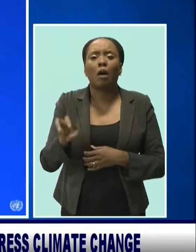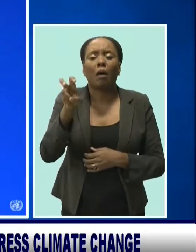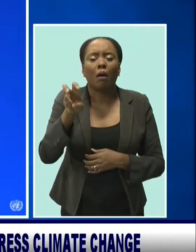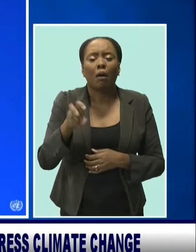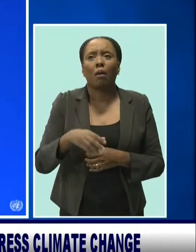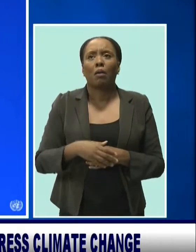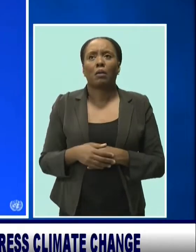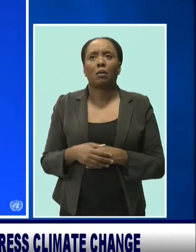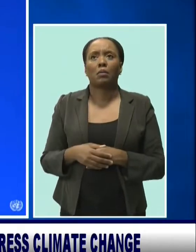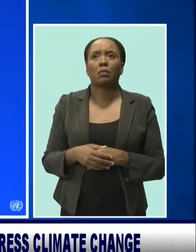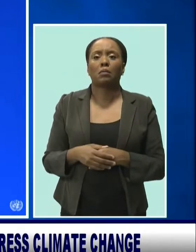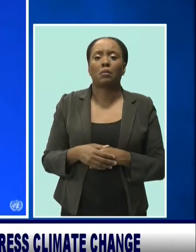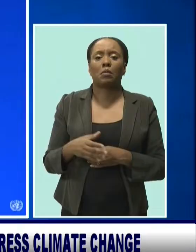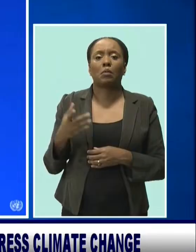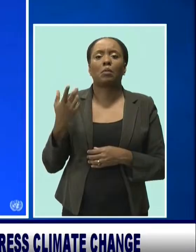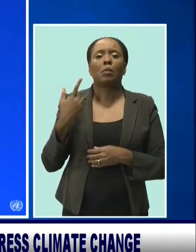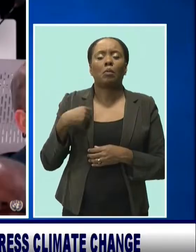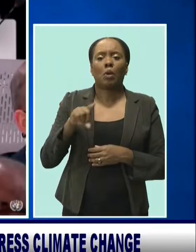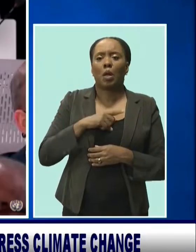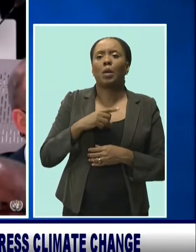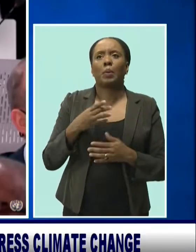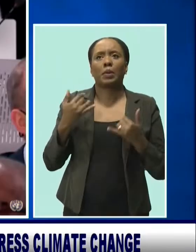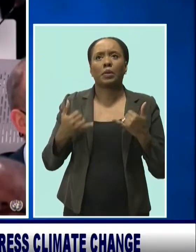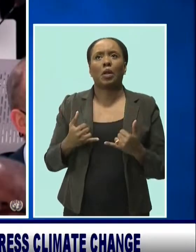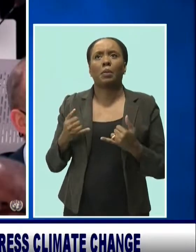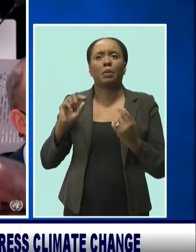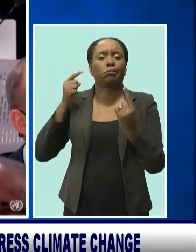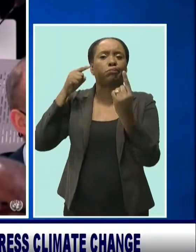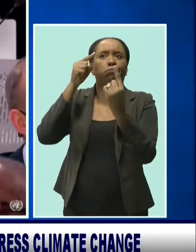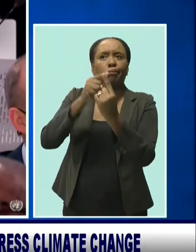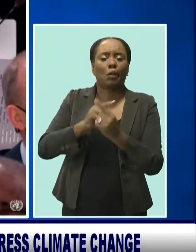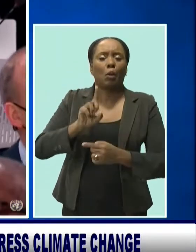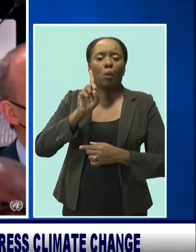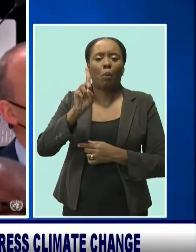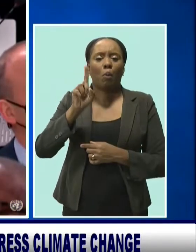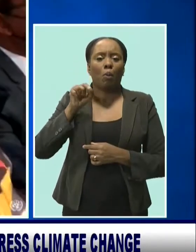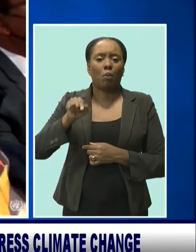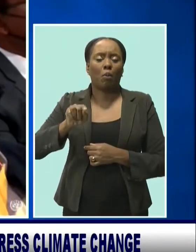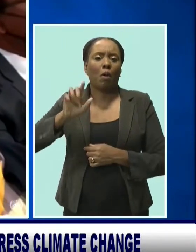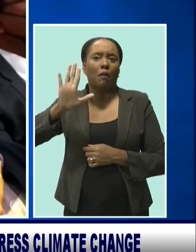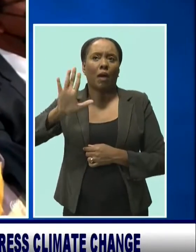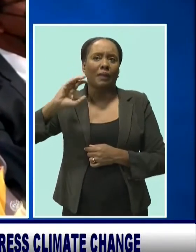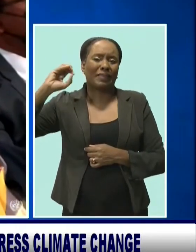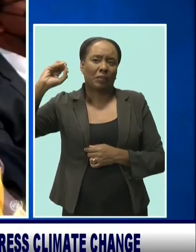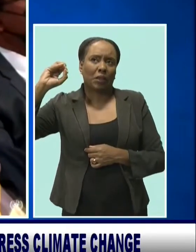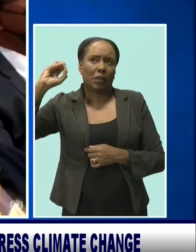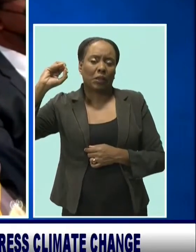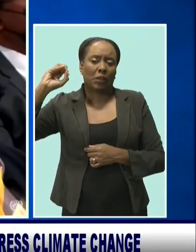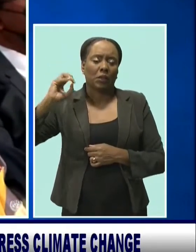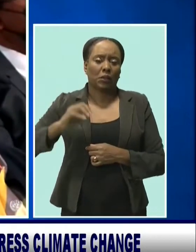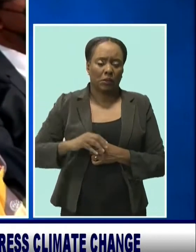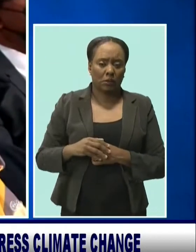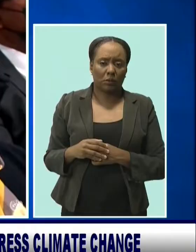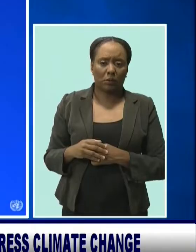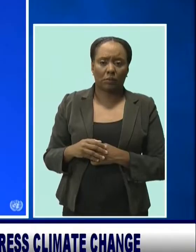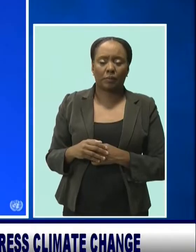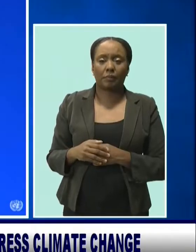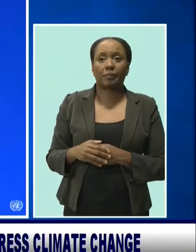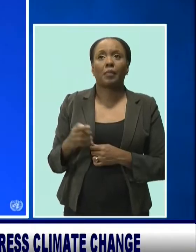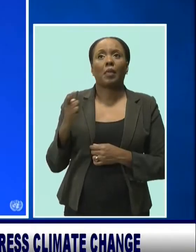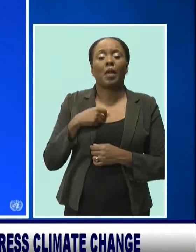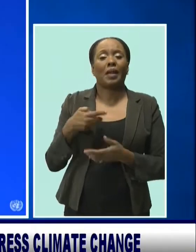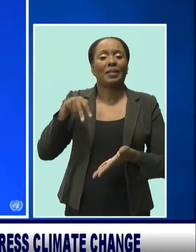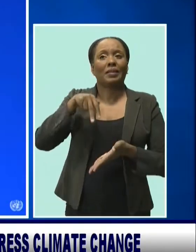be reaching that 1.5 degrees limit that is so vital to us. I say to you today in Glasgow,